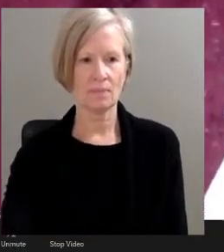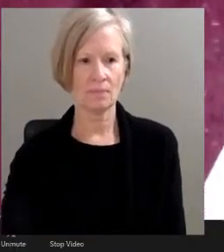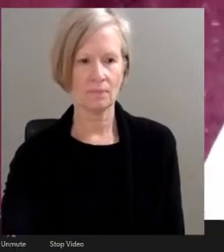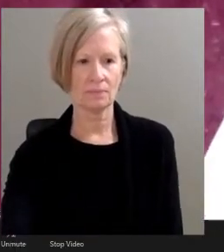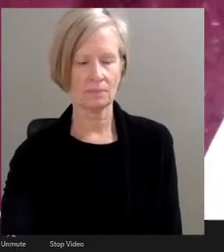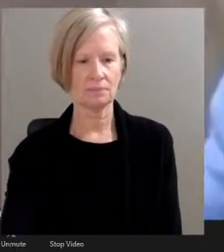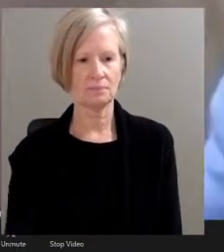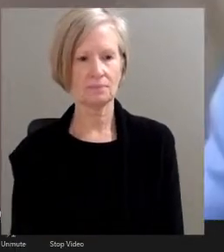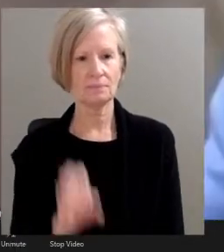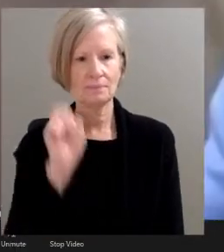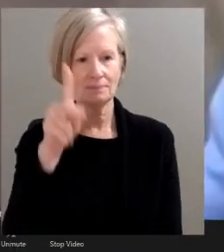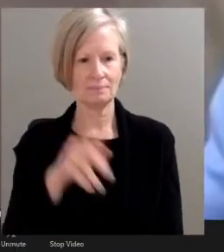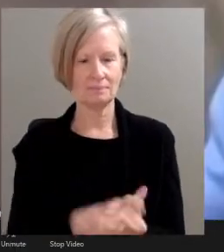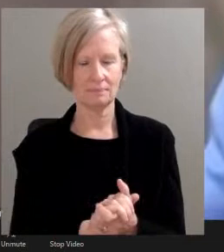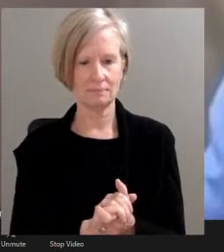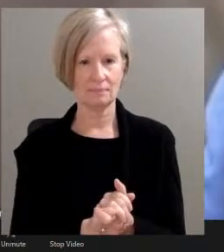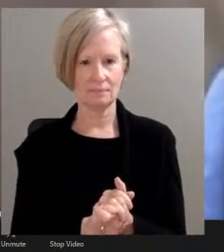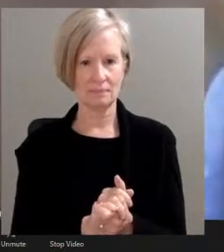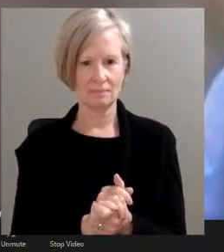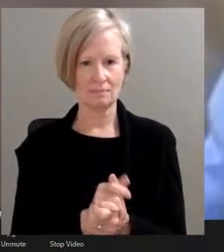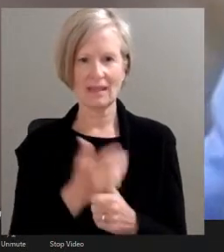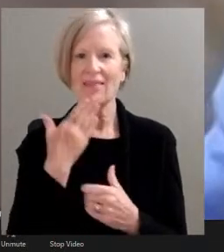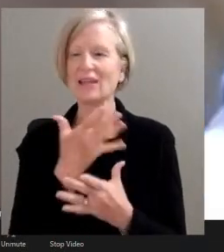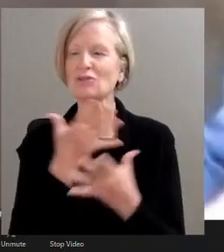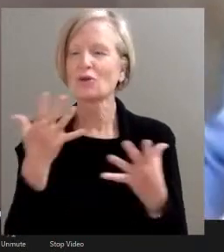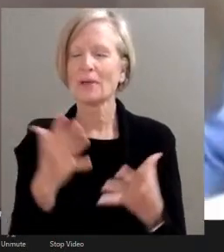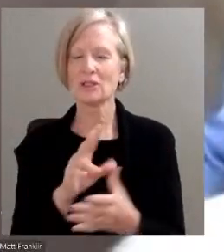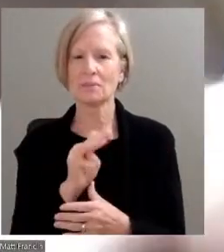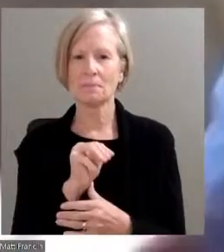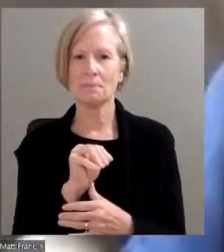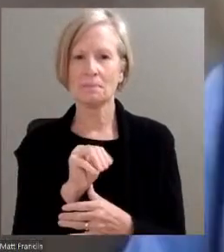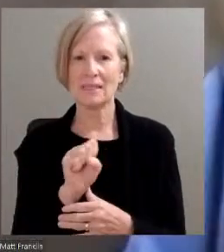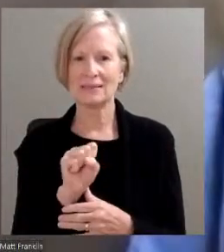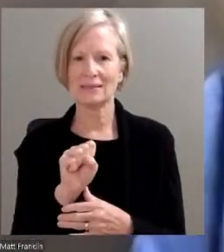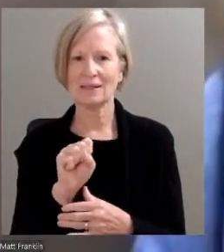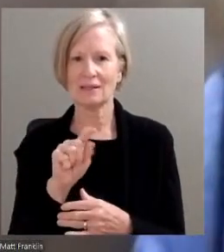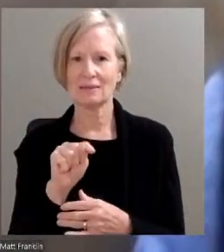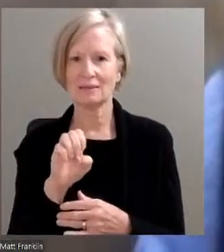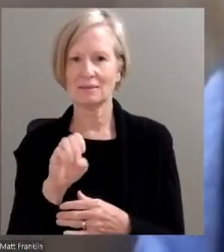All right, Ms. Todd, thank you so much. Summer?